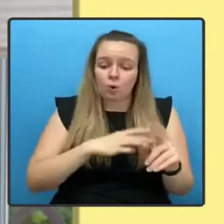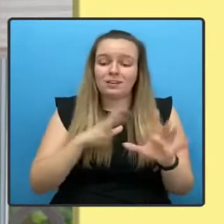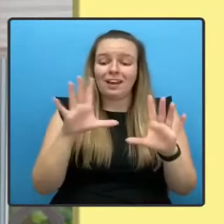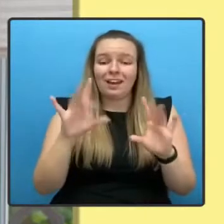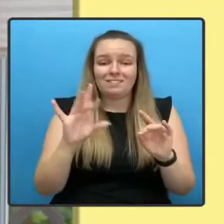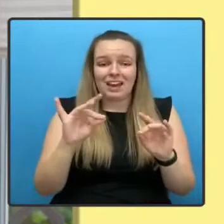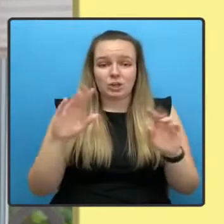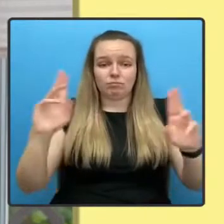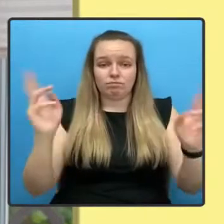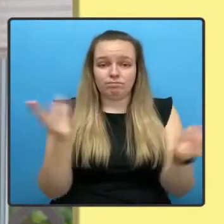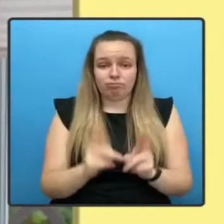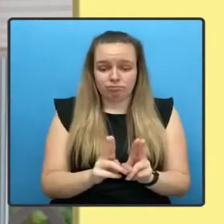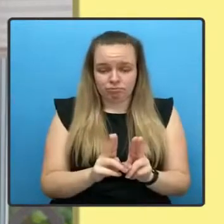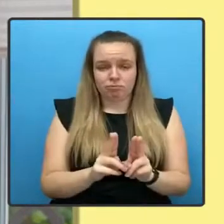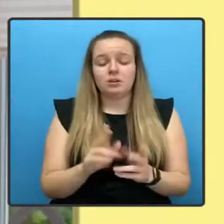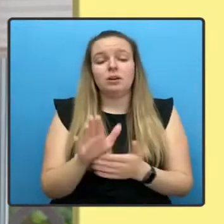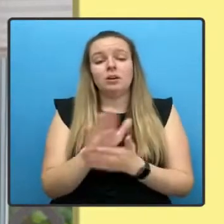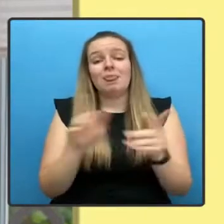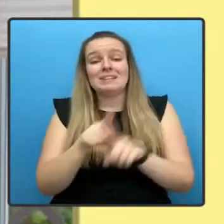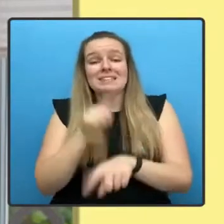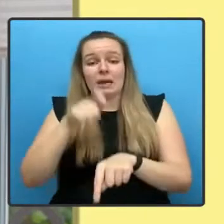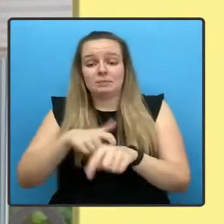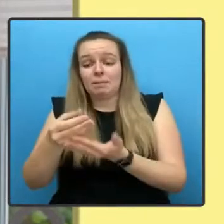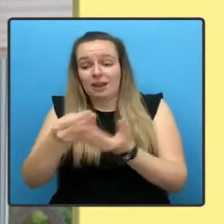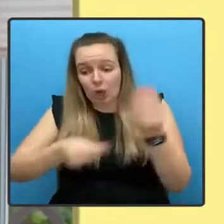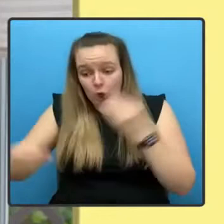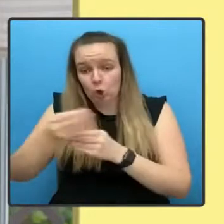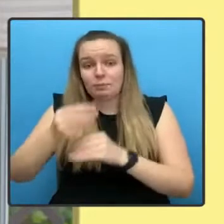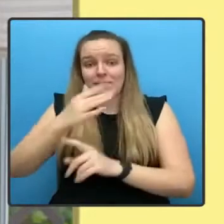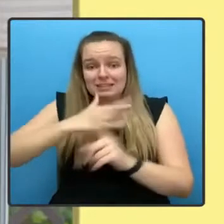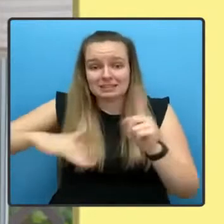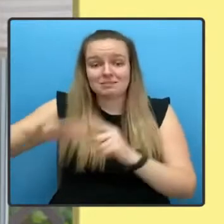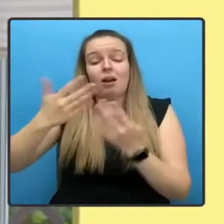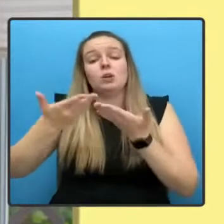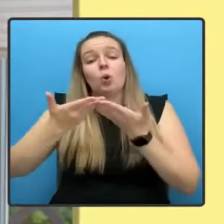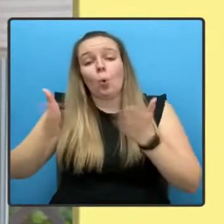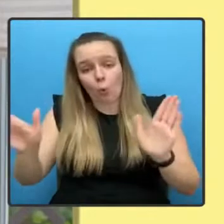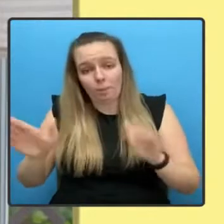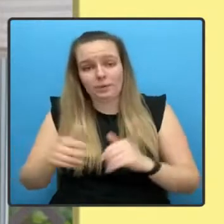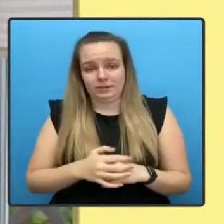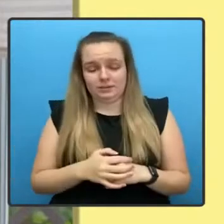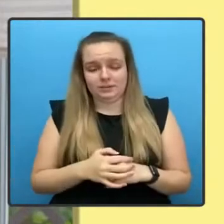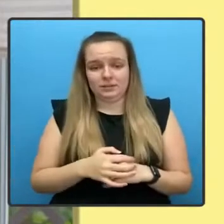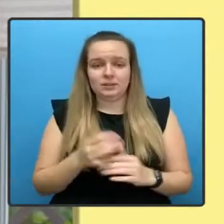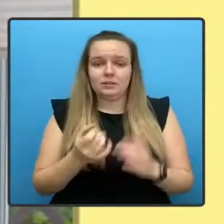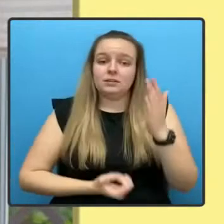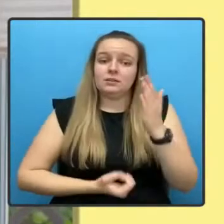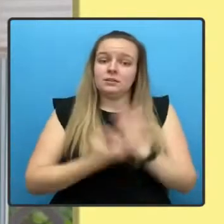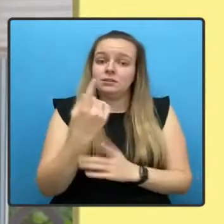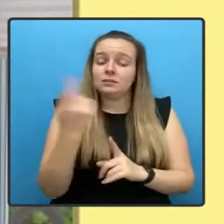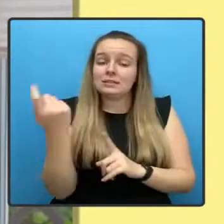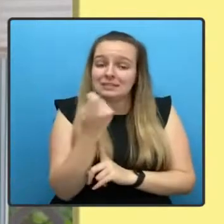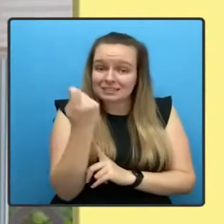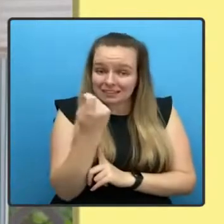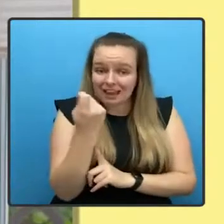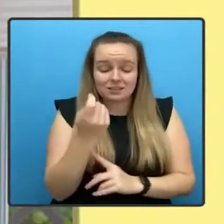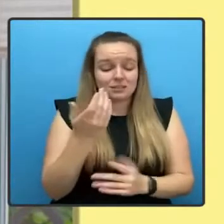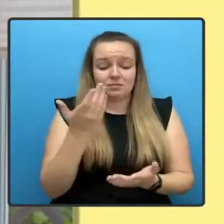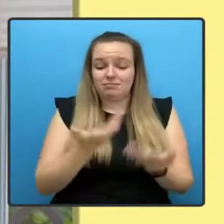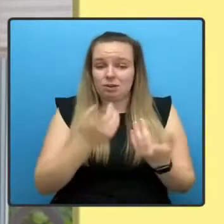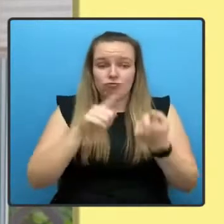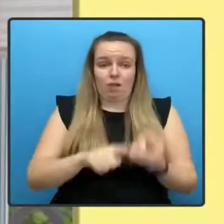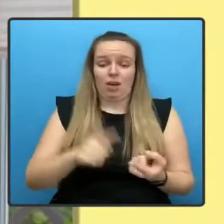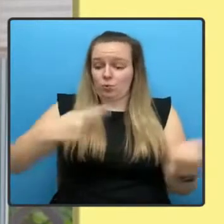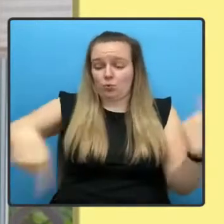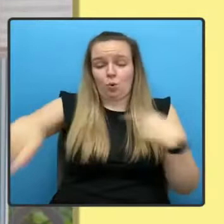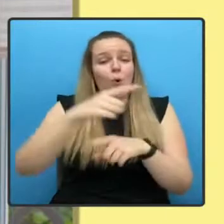economy and our society open. Our chance of success depends on all of us. We need to keep doing